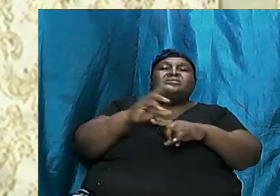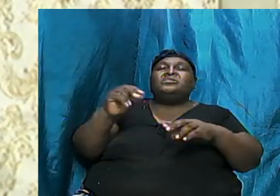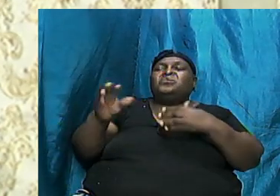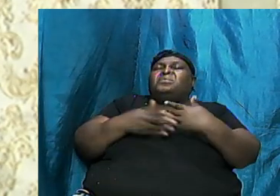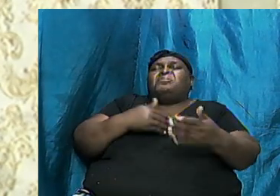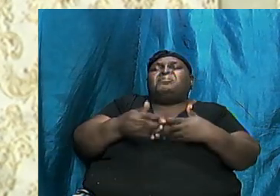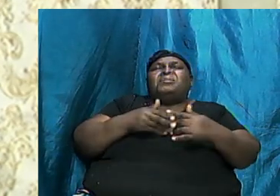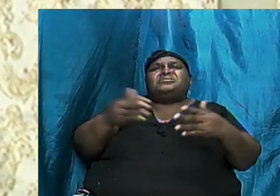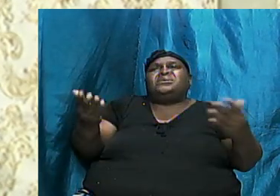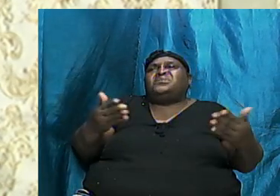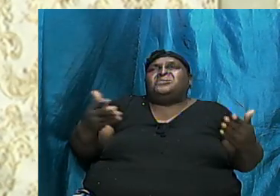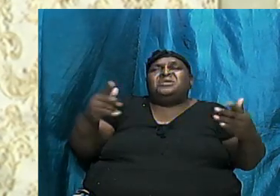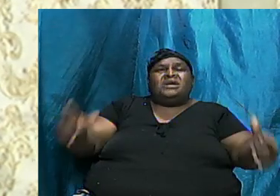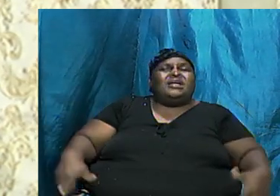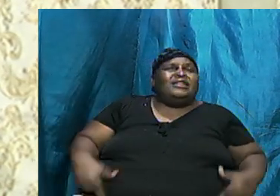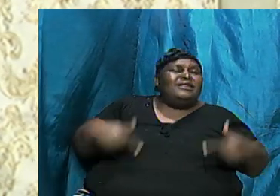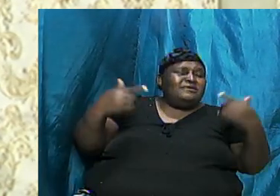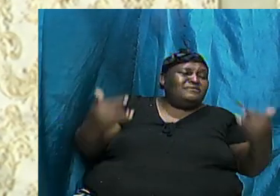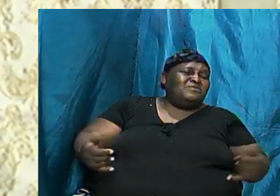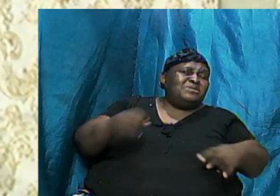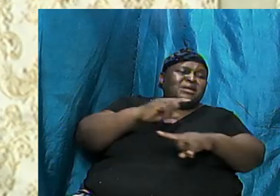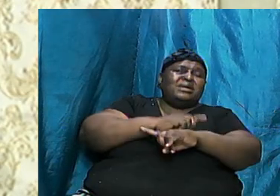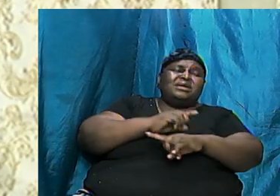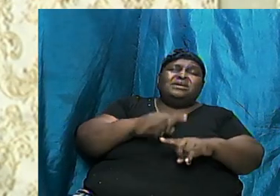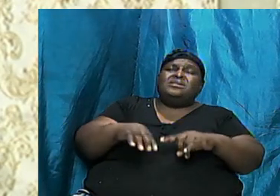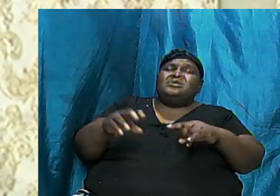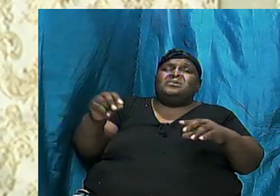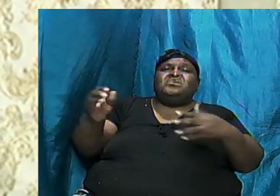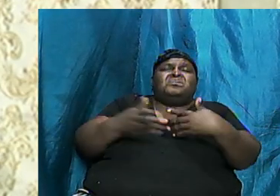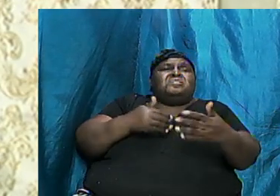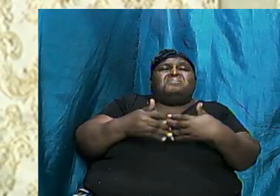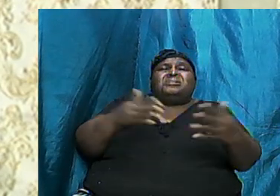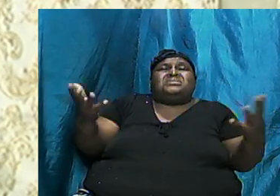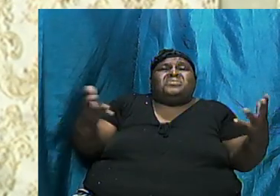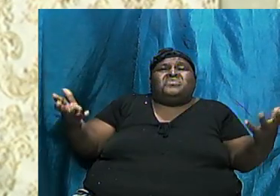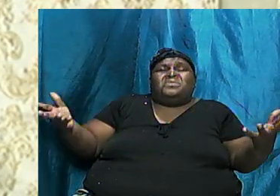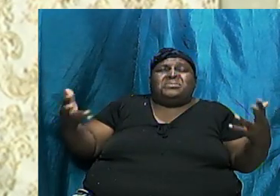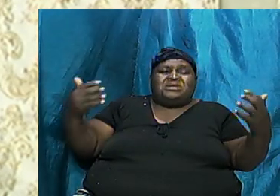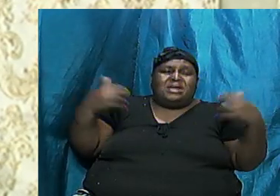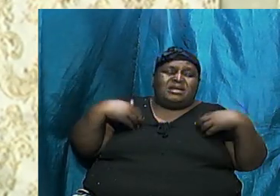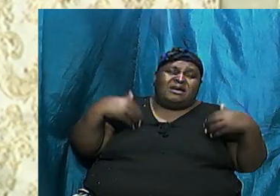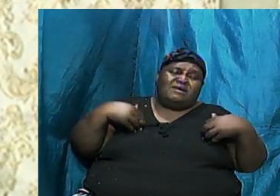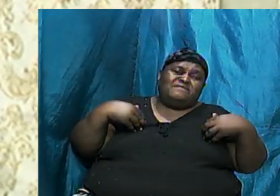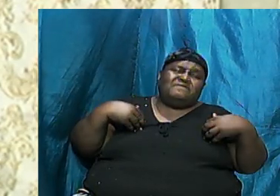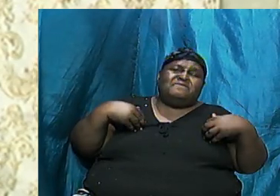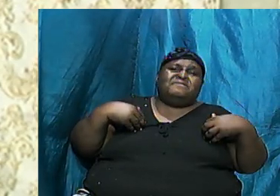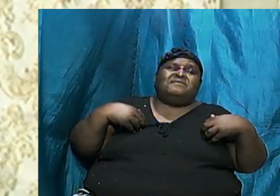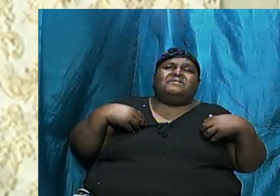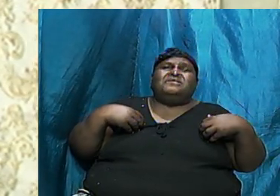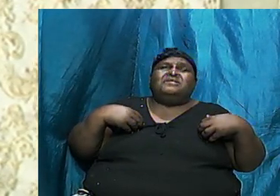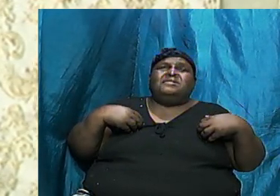today It doesn't matter what they have It doesn't matter what they have achieved Or how